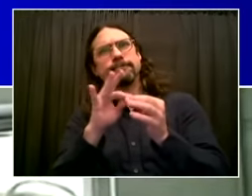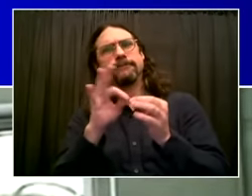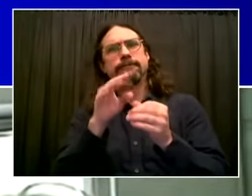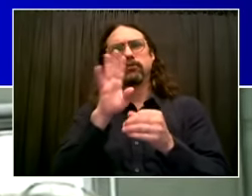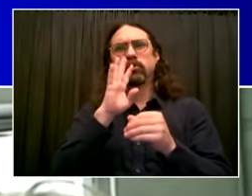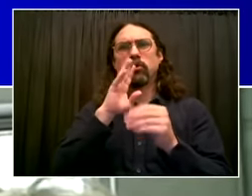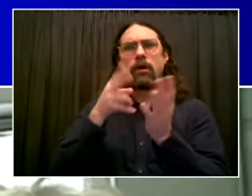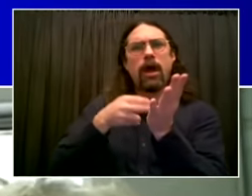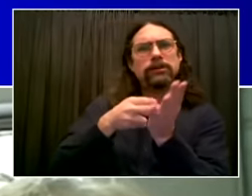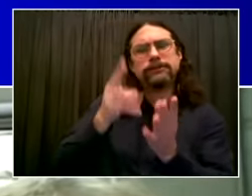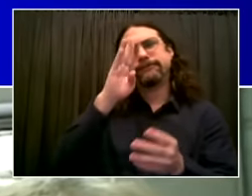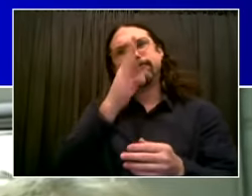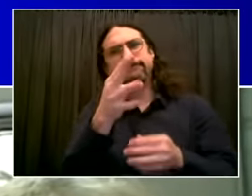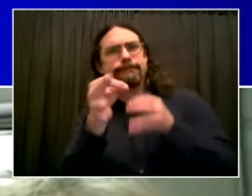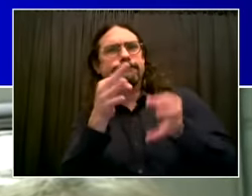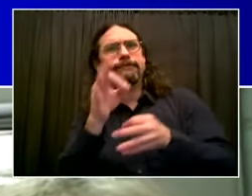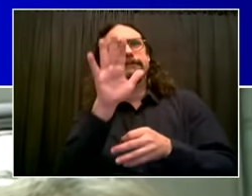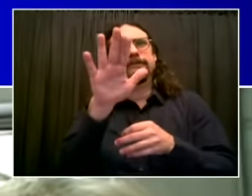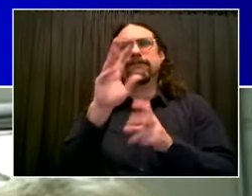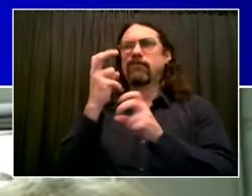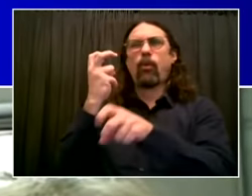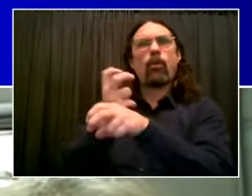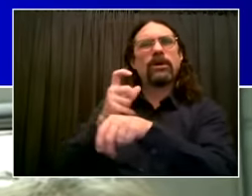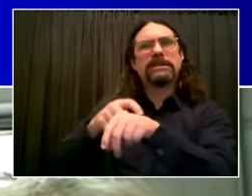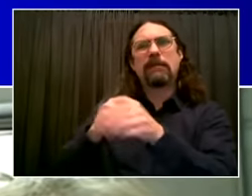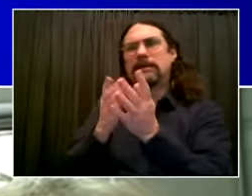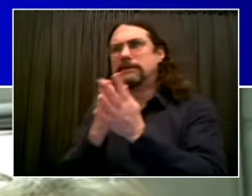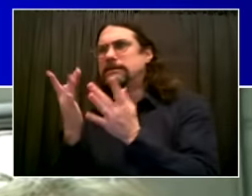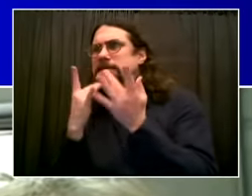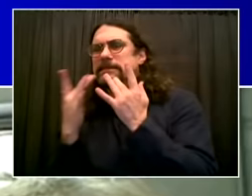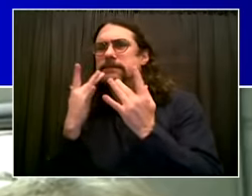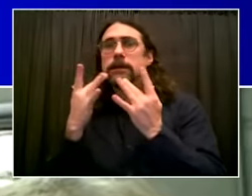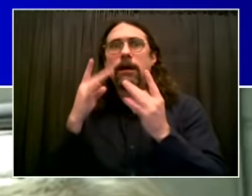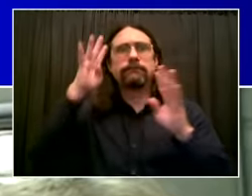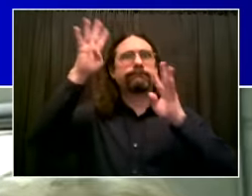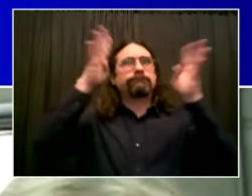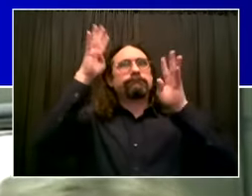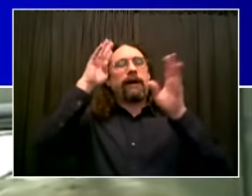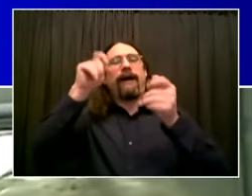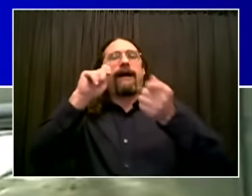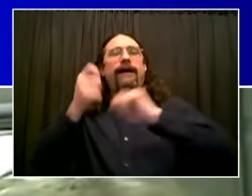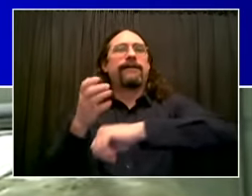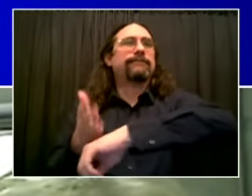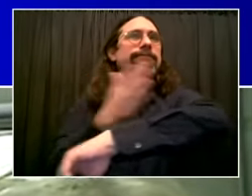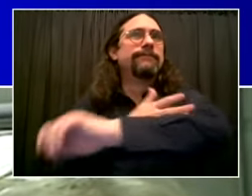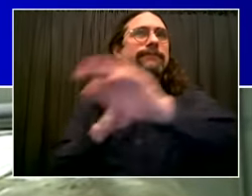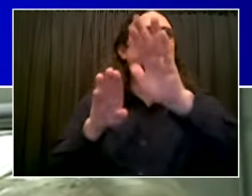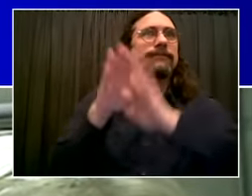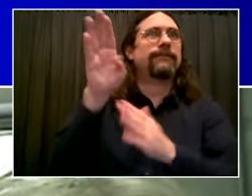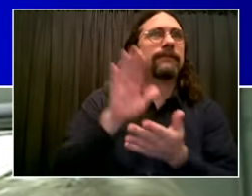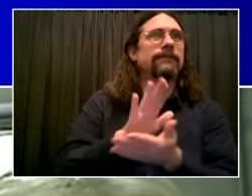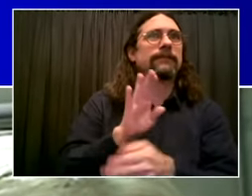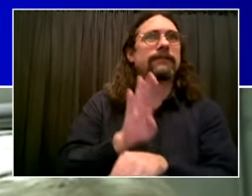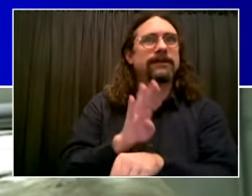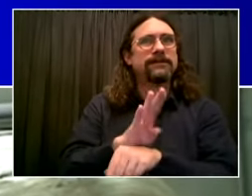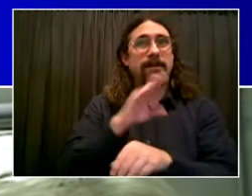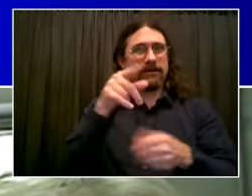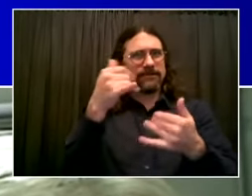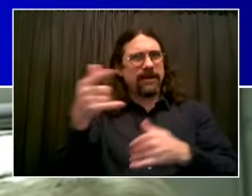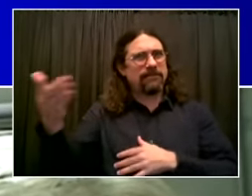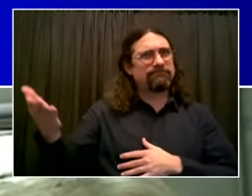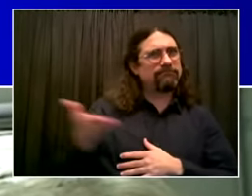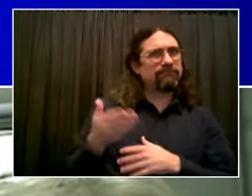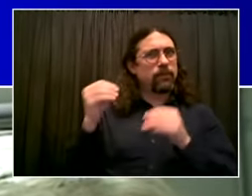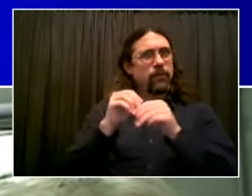And I love that you're talking about when you're going to be able to start employing even more people. So, yeah, it is about internet